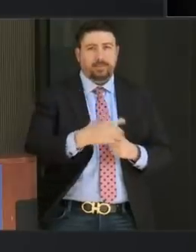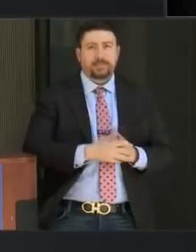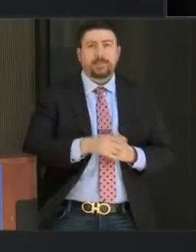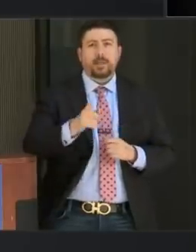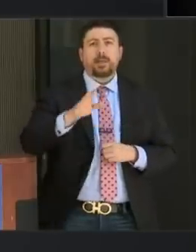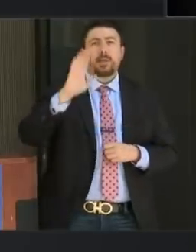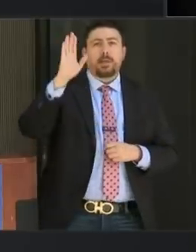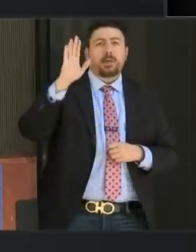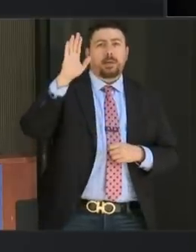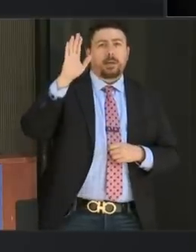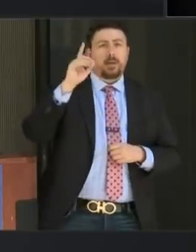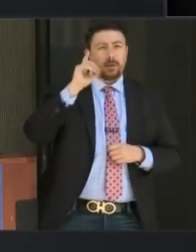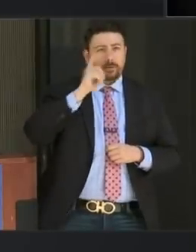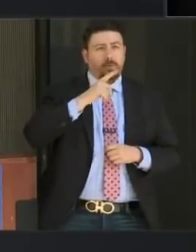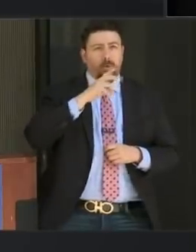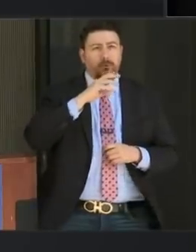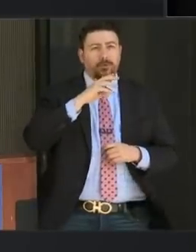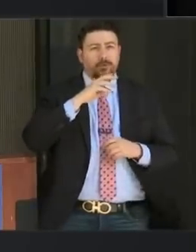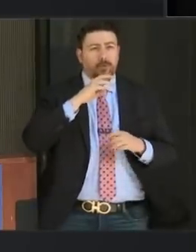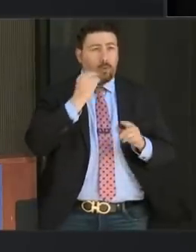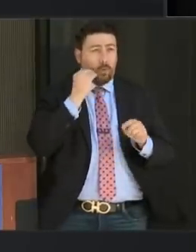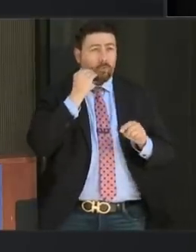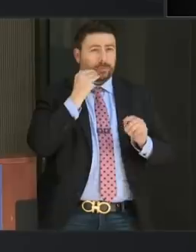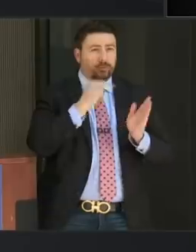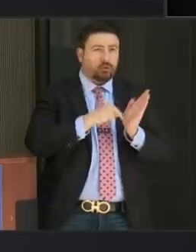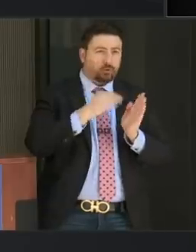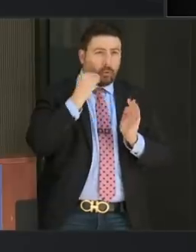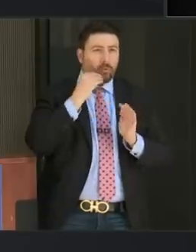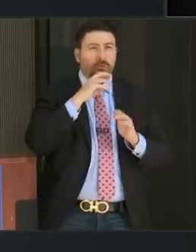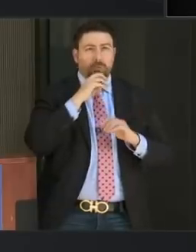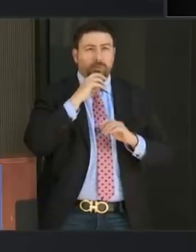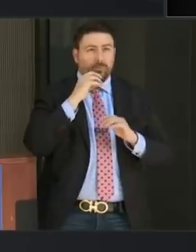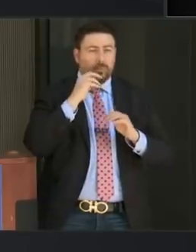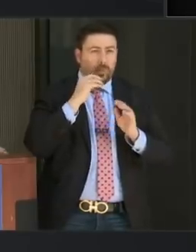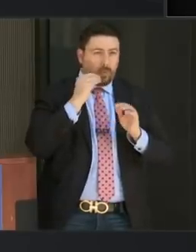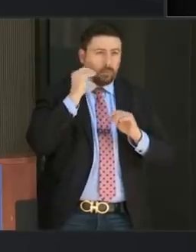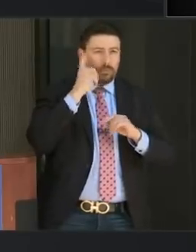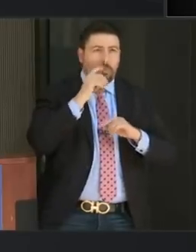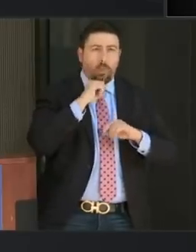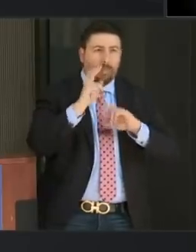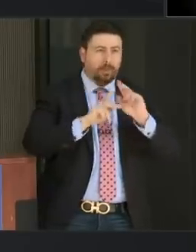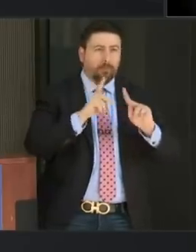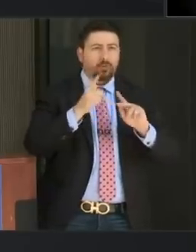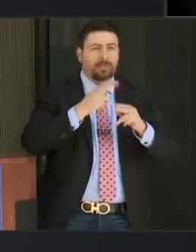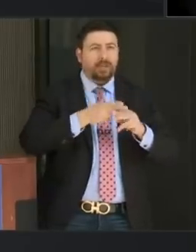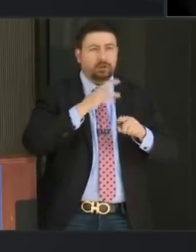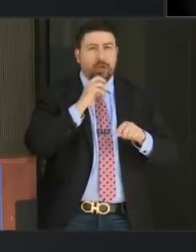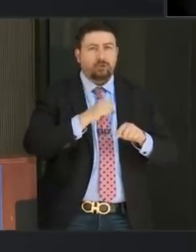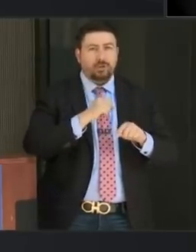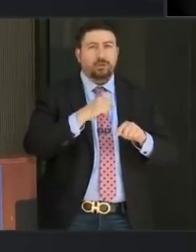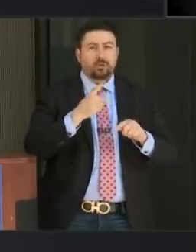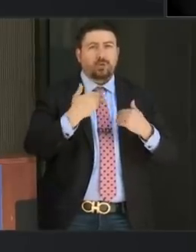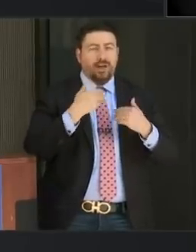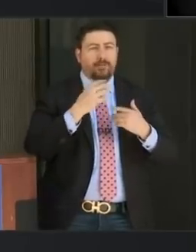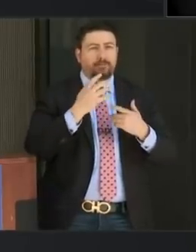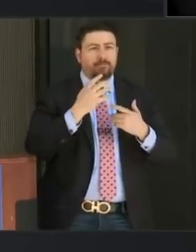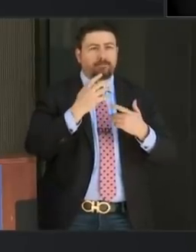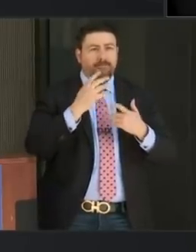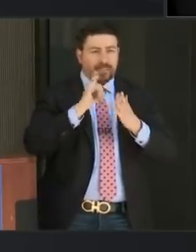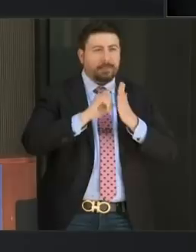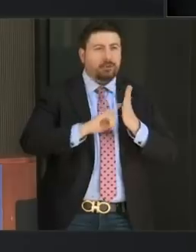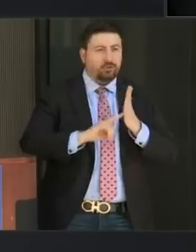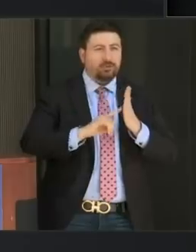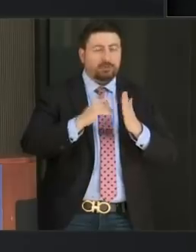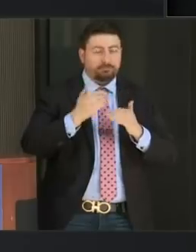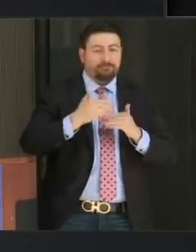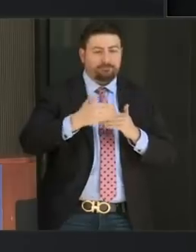Doctor, on the convalescent homes, you mentioned the elderly, you're having the inspections. Can you tell us, are you at the